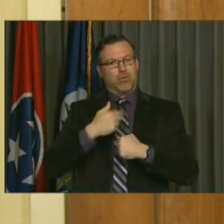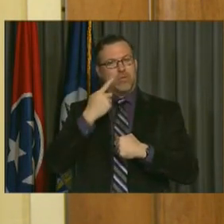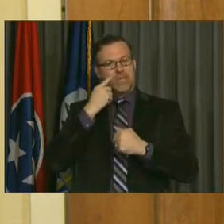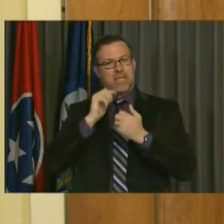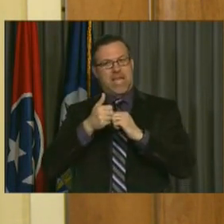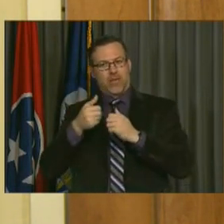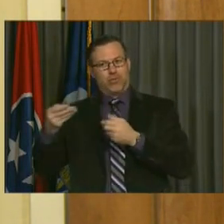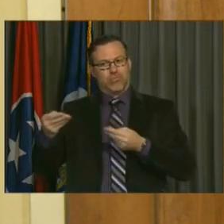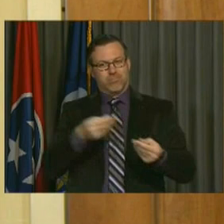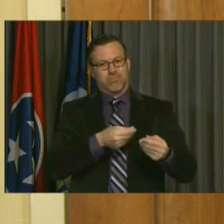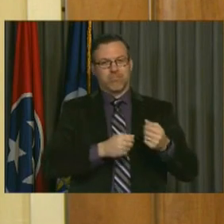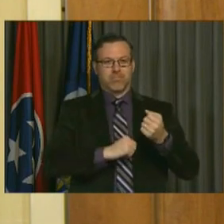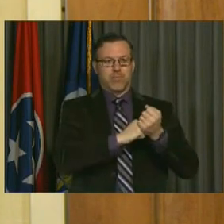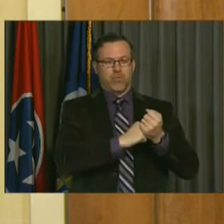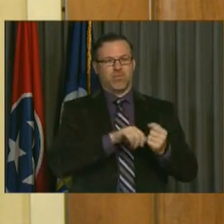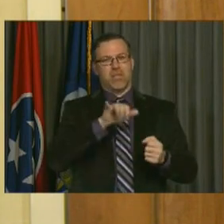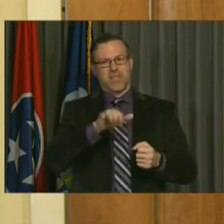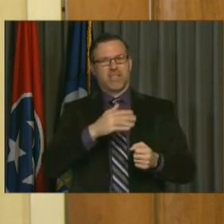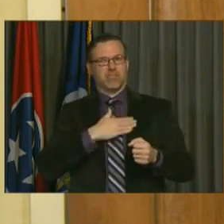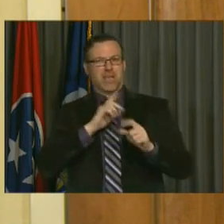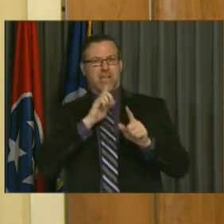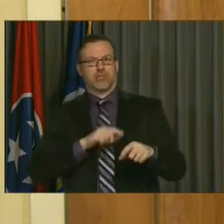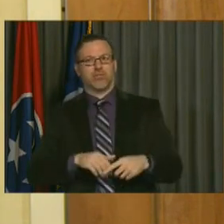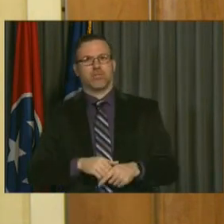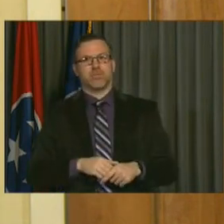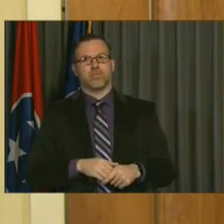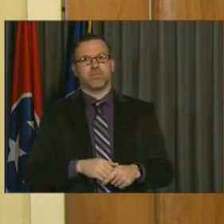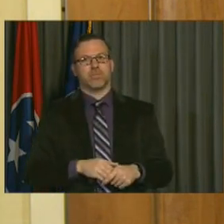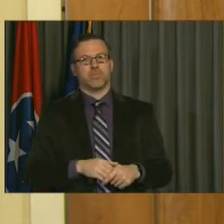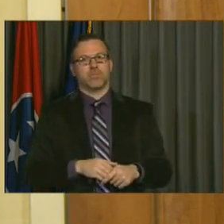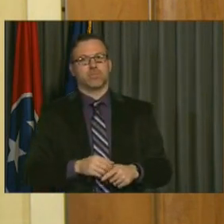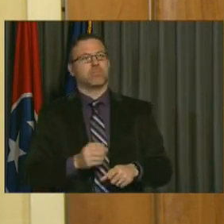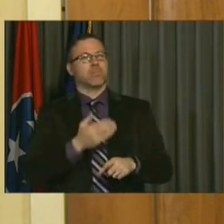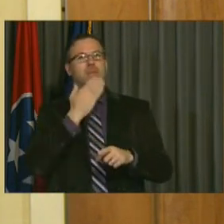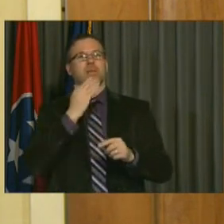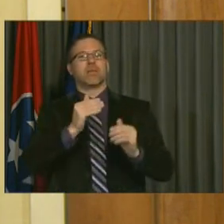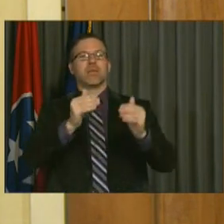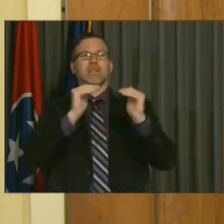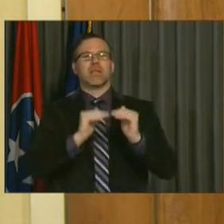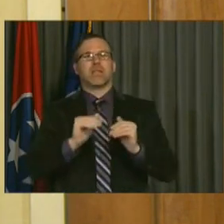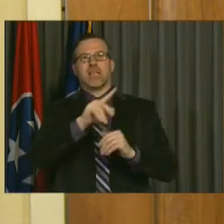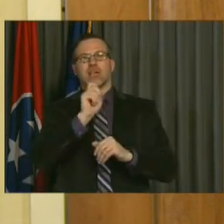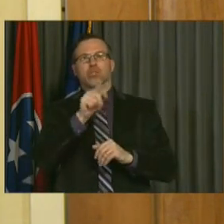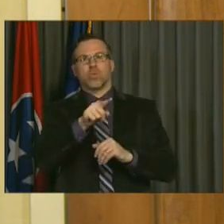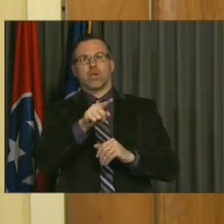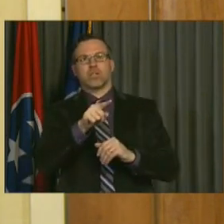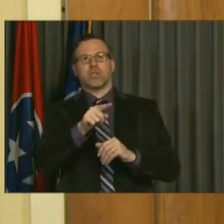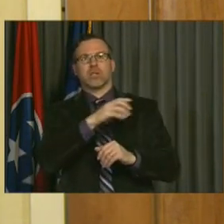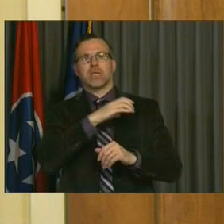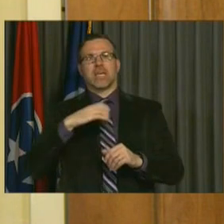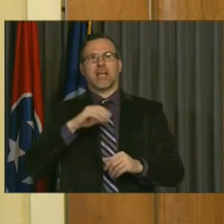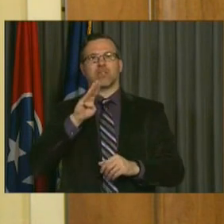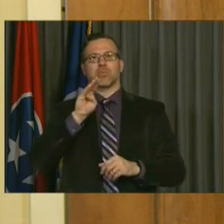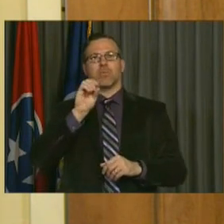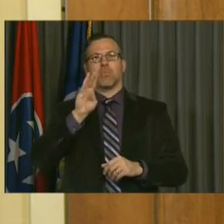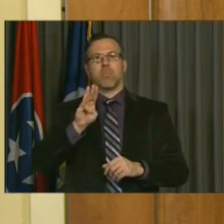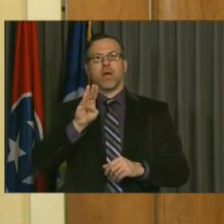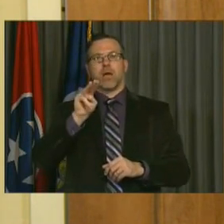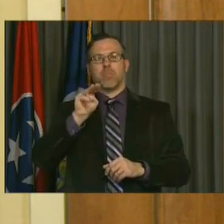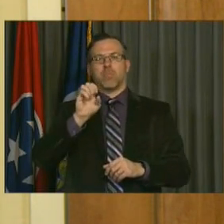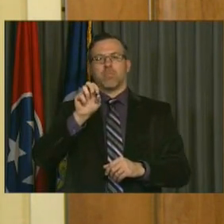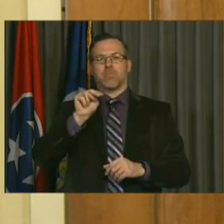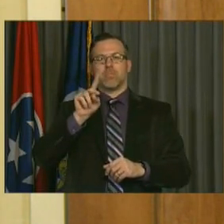the other. So those are my big unknowns. Thank you, Director Crumbo. Our next question was submitted by Councilman Bob Mendez.